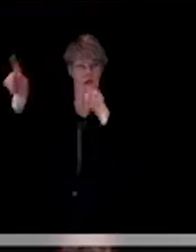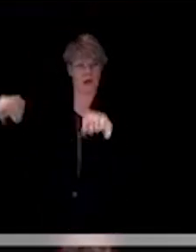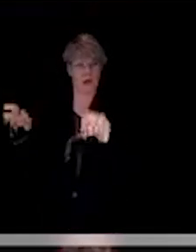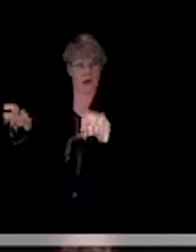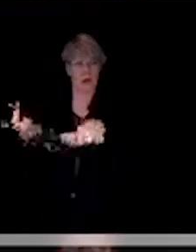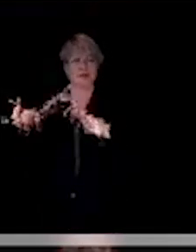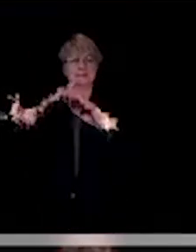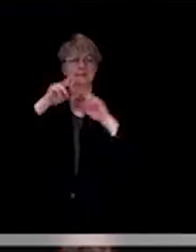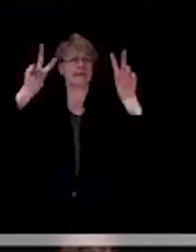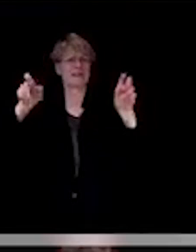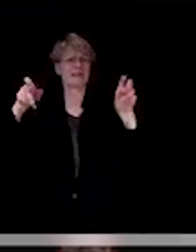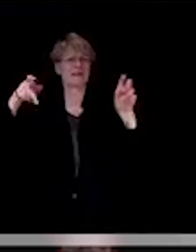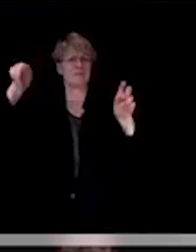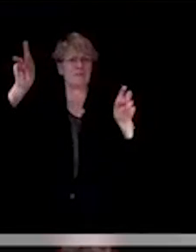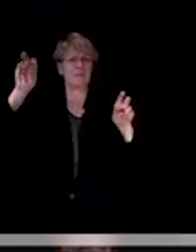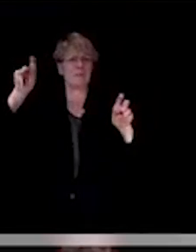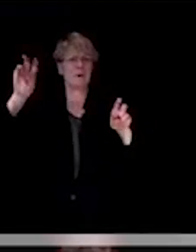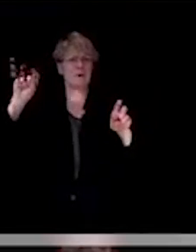defined under that?